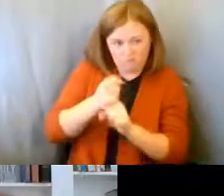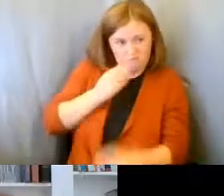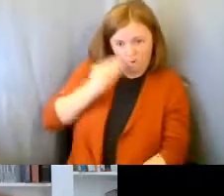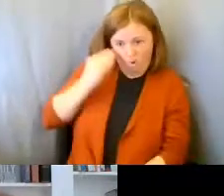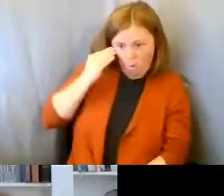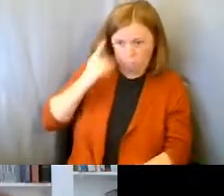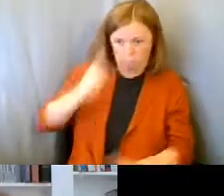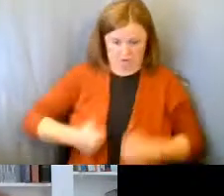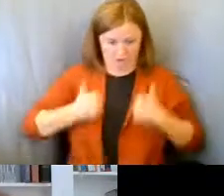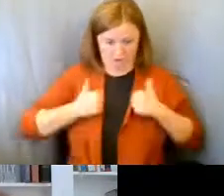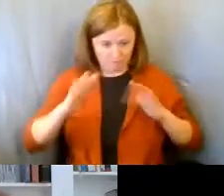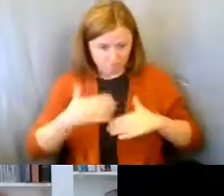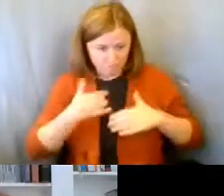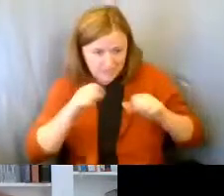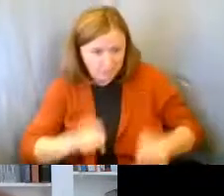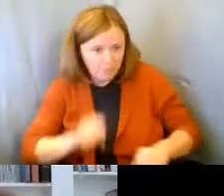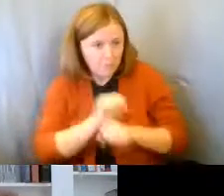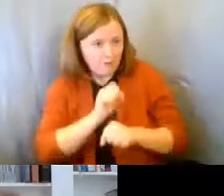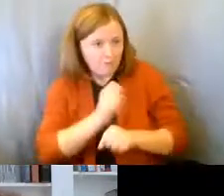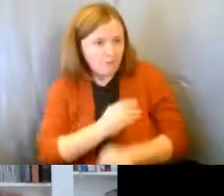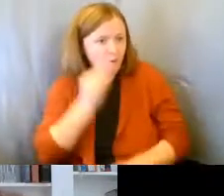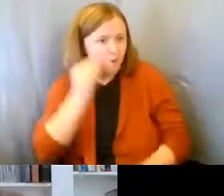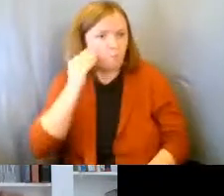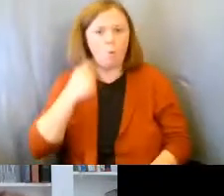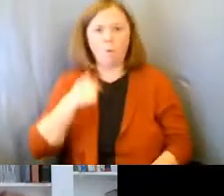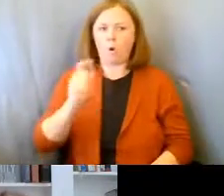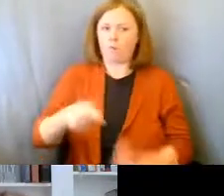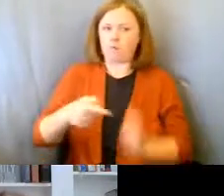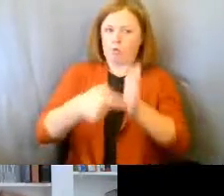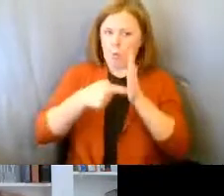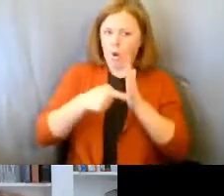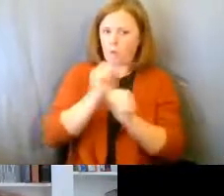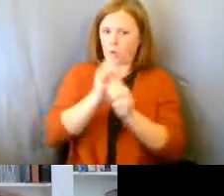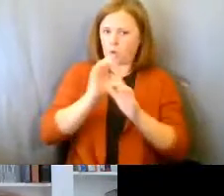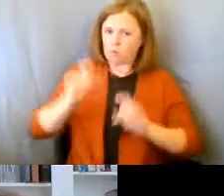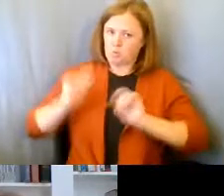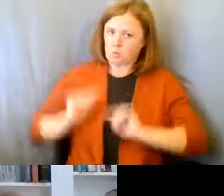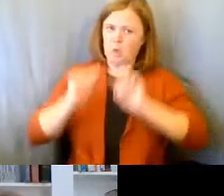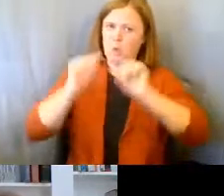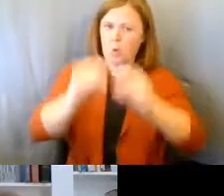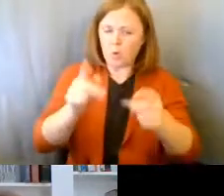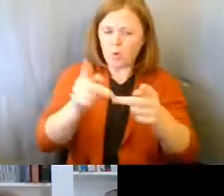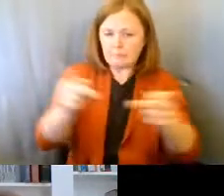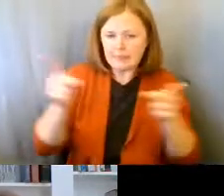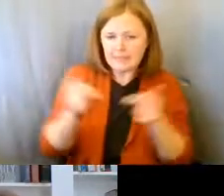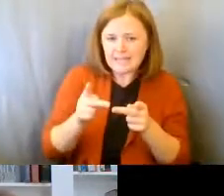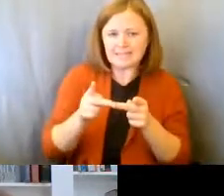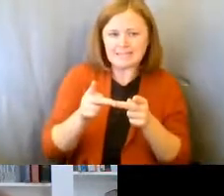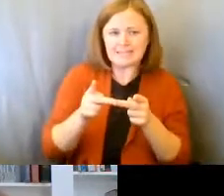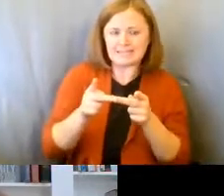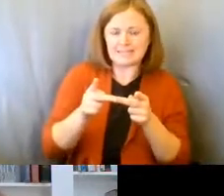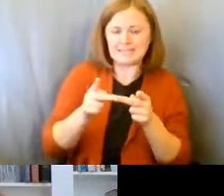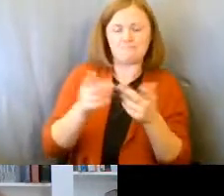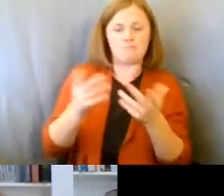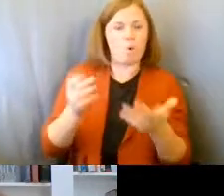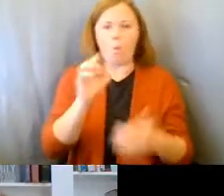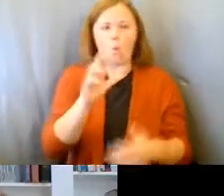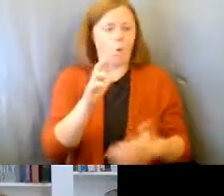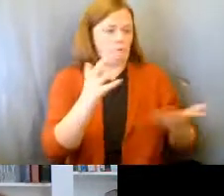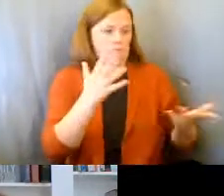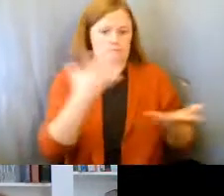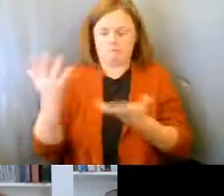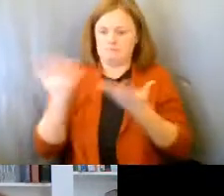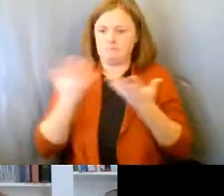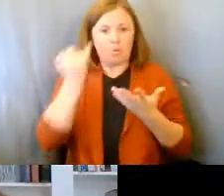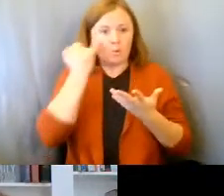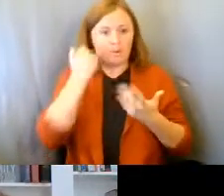in our living rooms? Um, are we essential workers and still working in our place, workplace of origin? Or unfortunately,